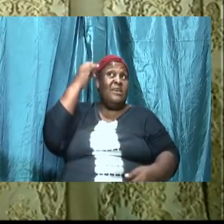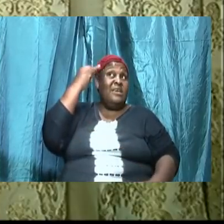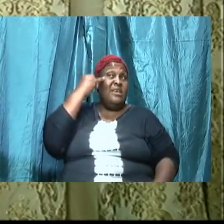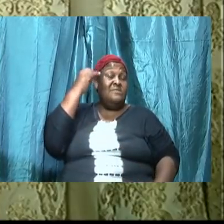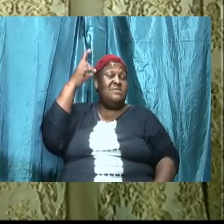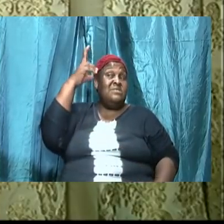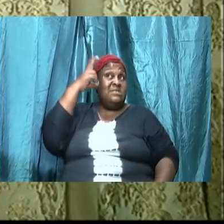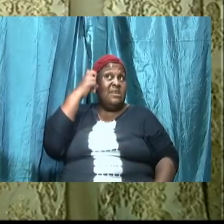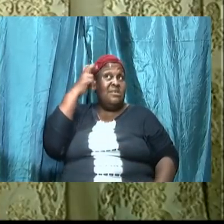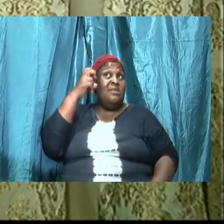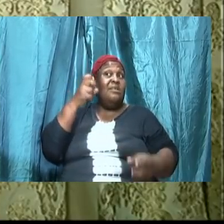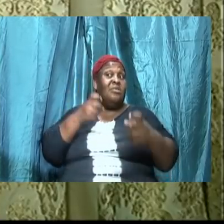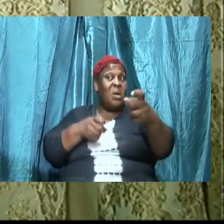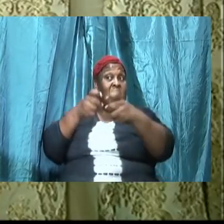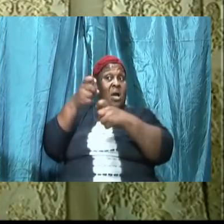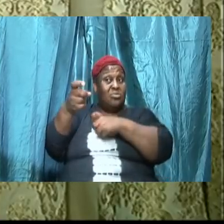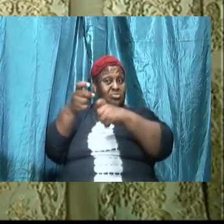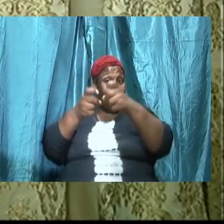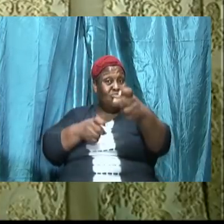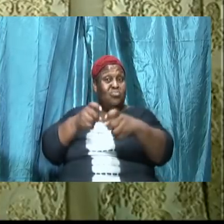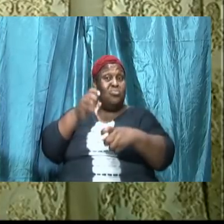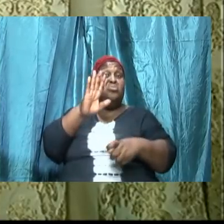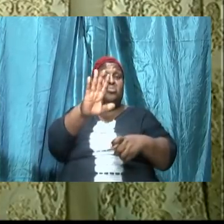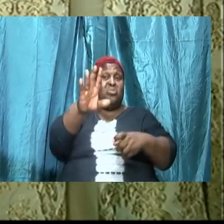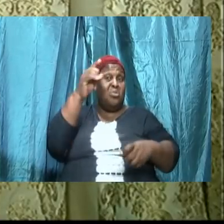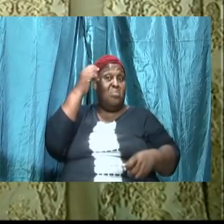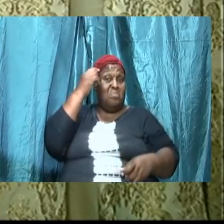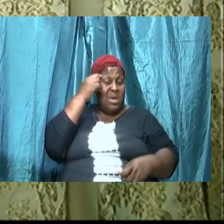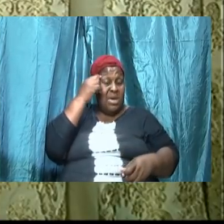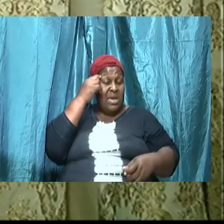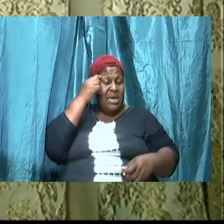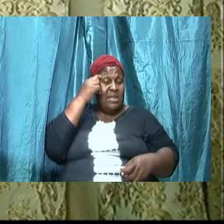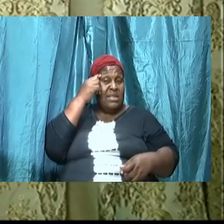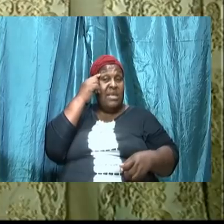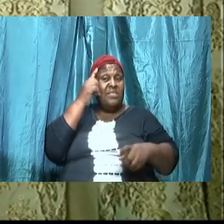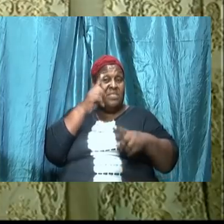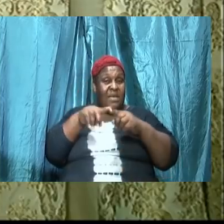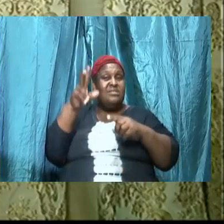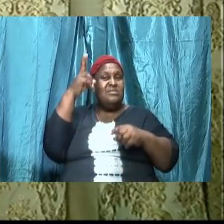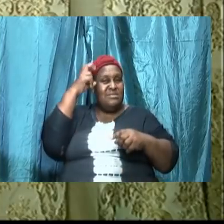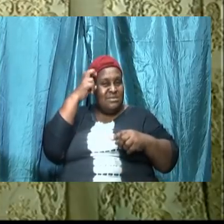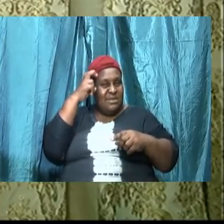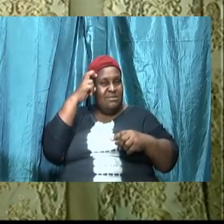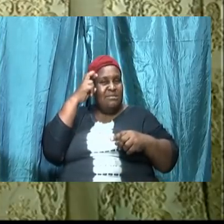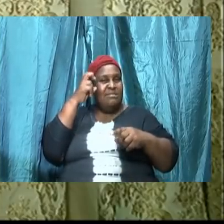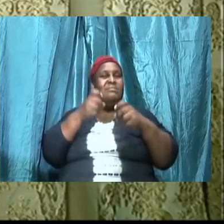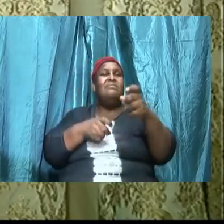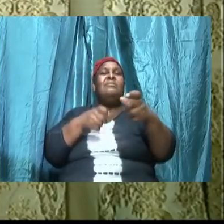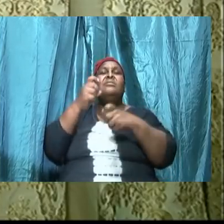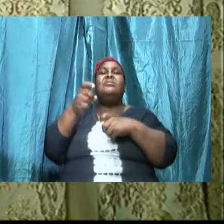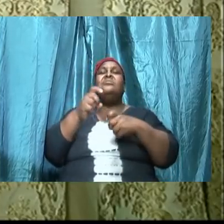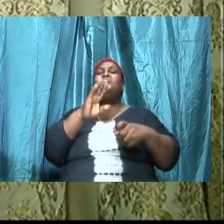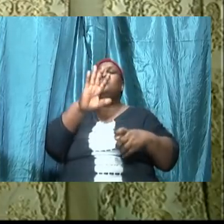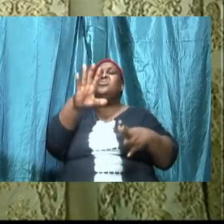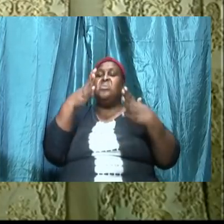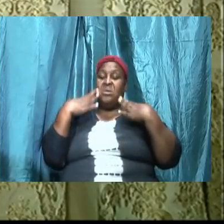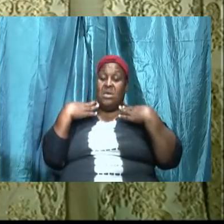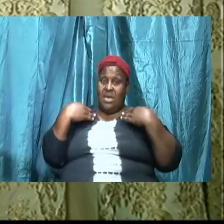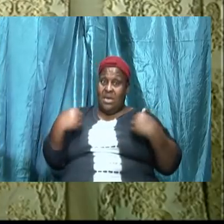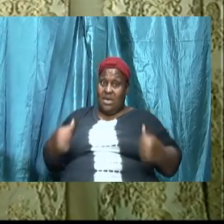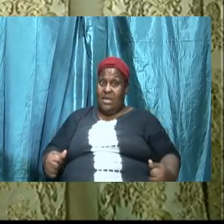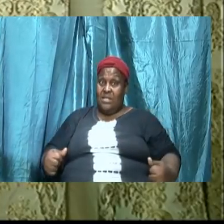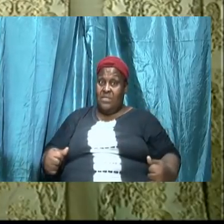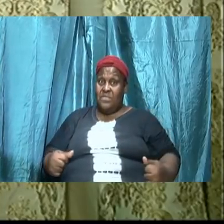he then controls your emotion he controls your health did you know that some